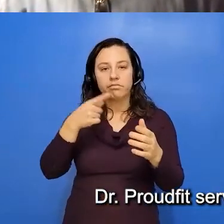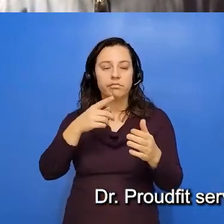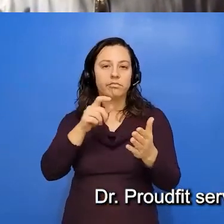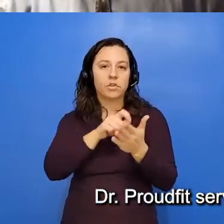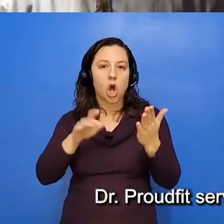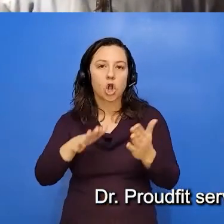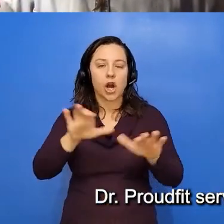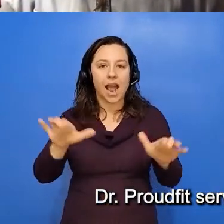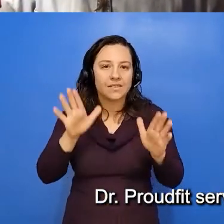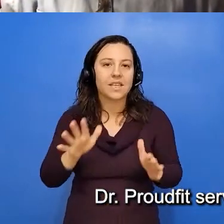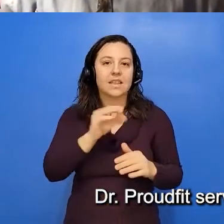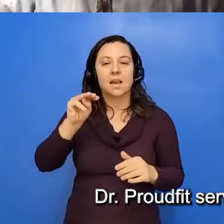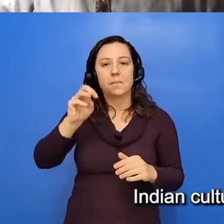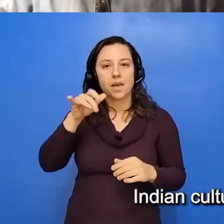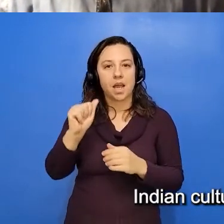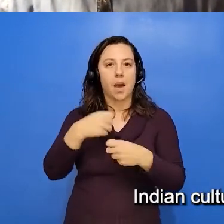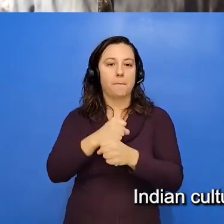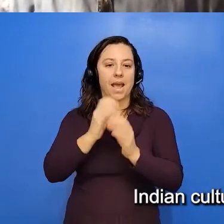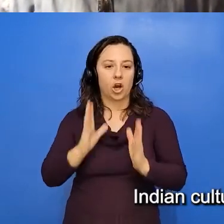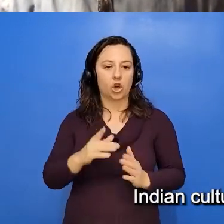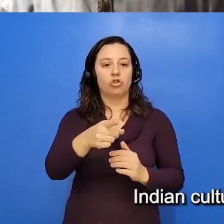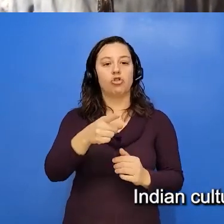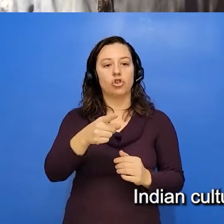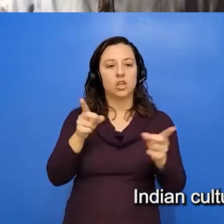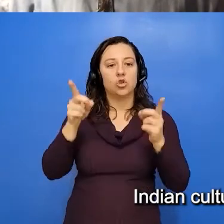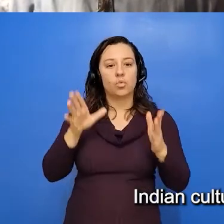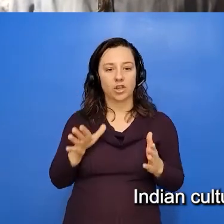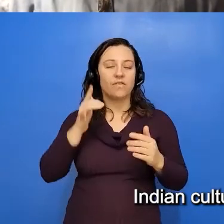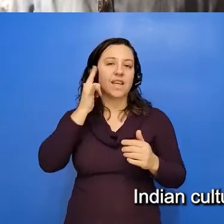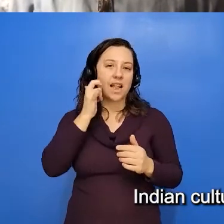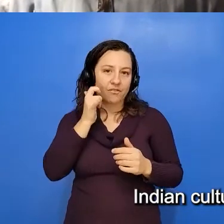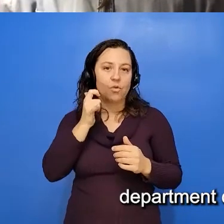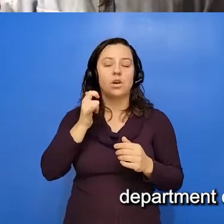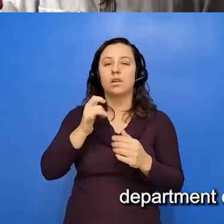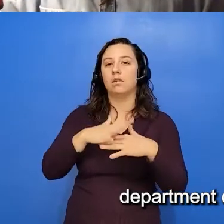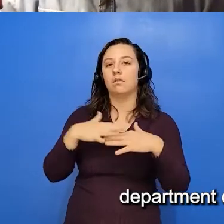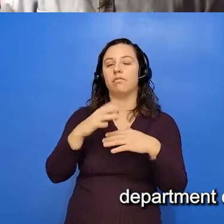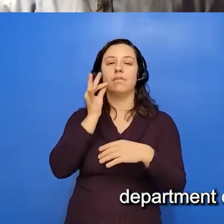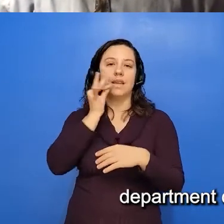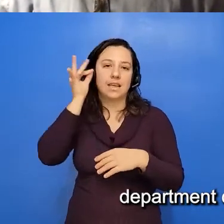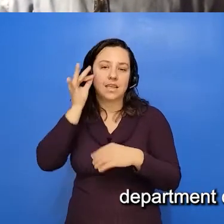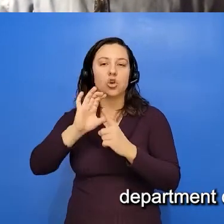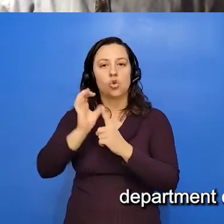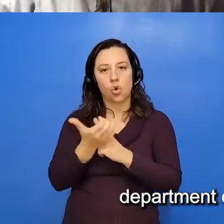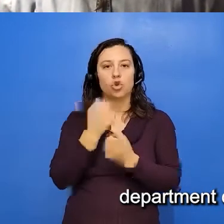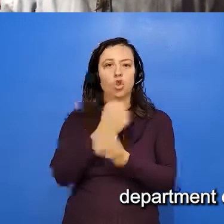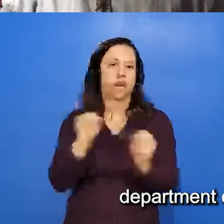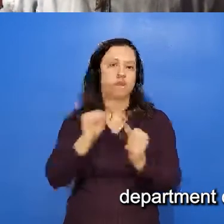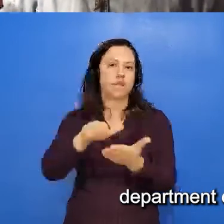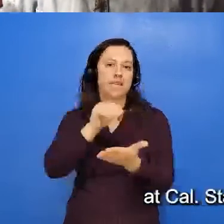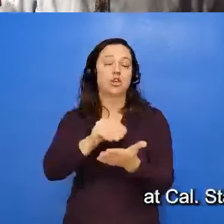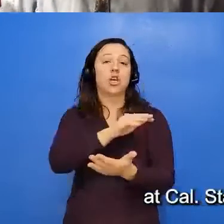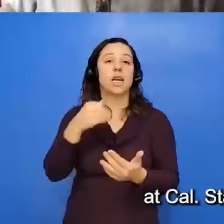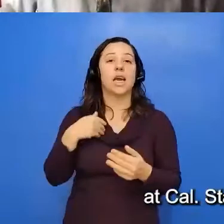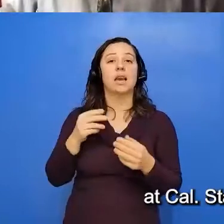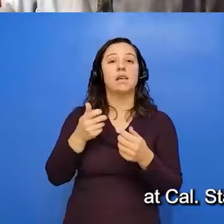serves as the director of the California Indian Culture Sovereignty Center and the department chair of American